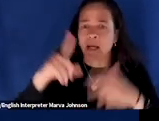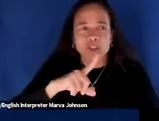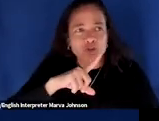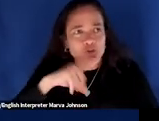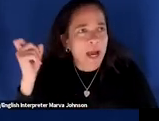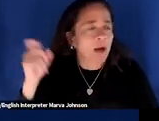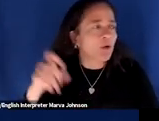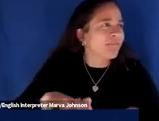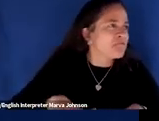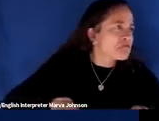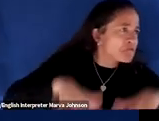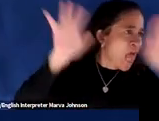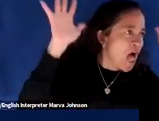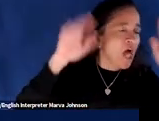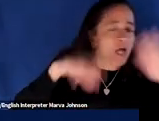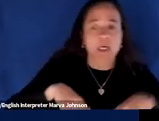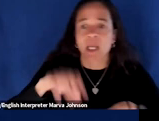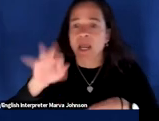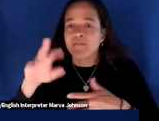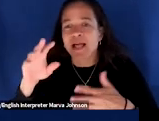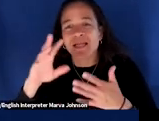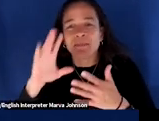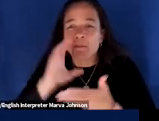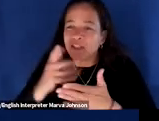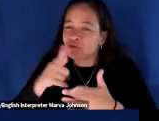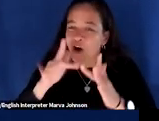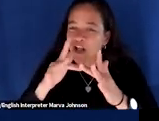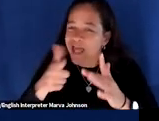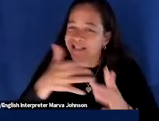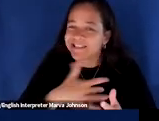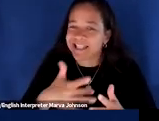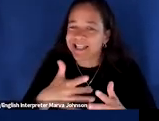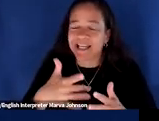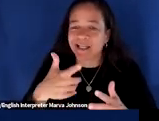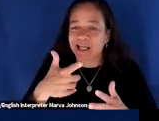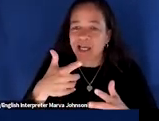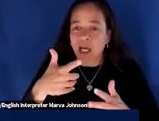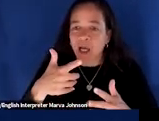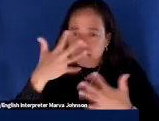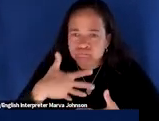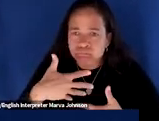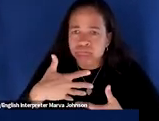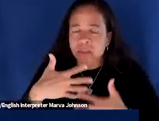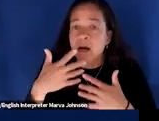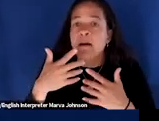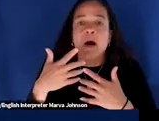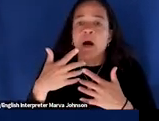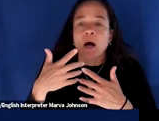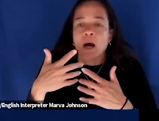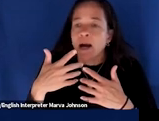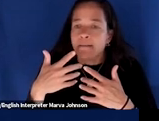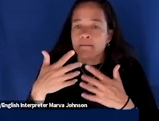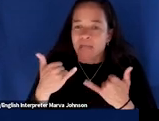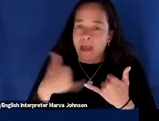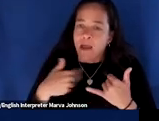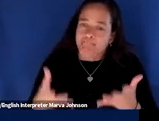that we see online and if you search climate change online that's what you're going to find but what kind of new images can we create